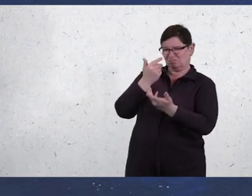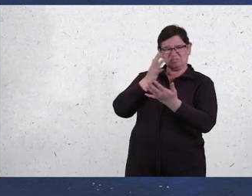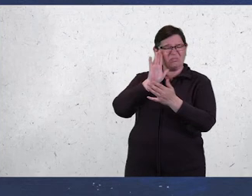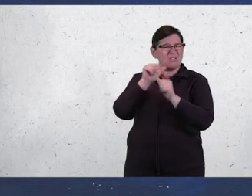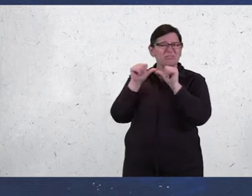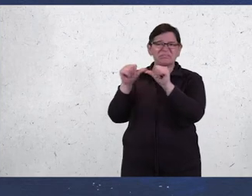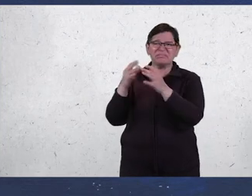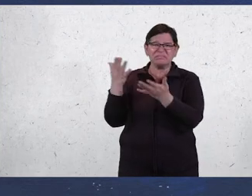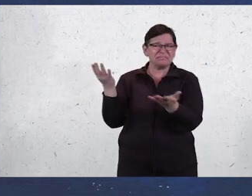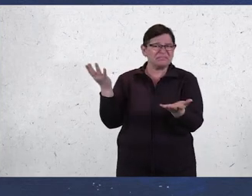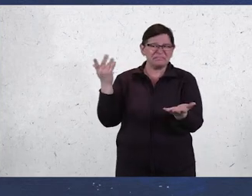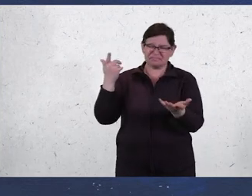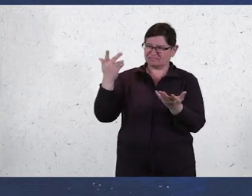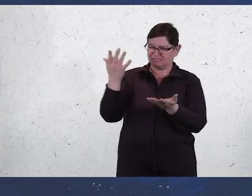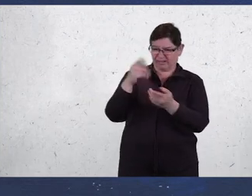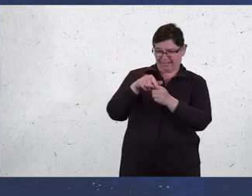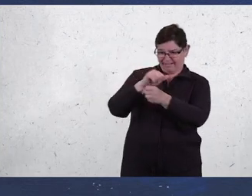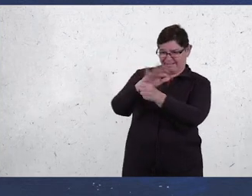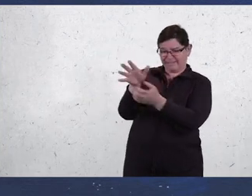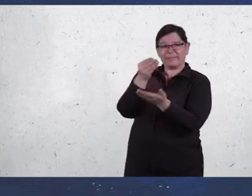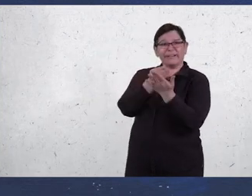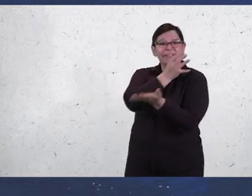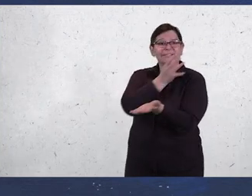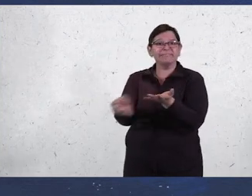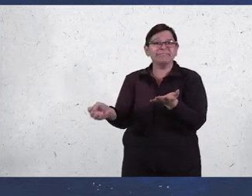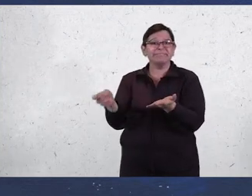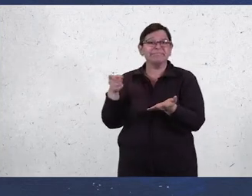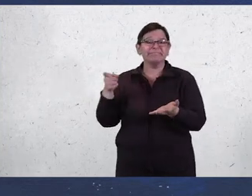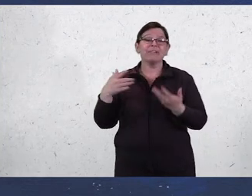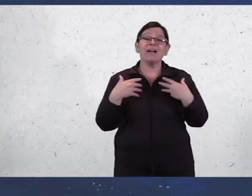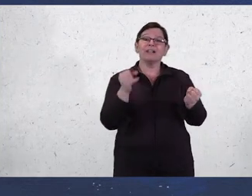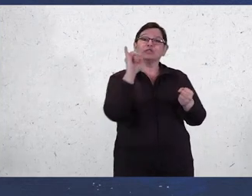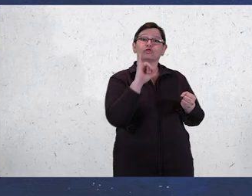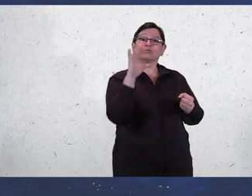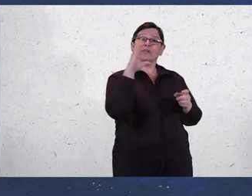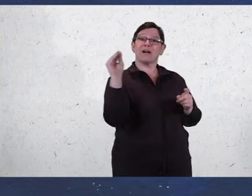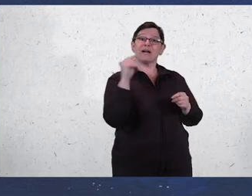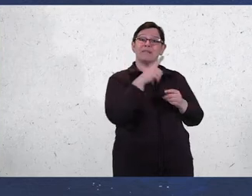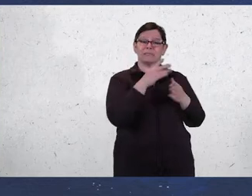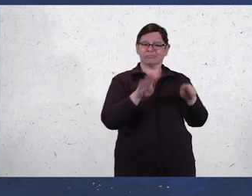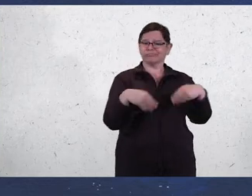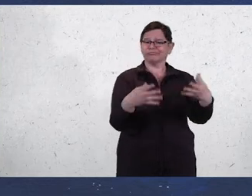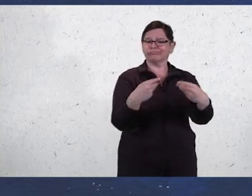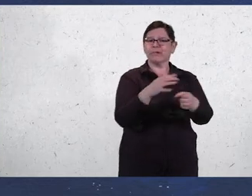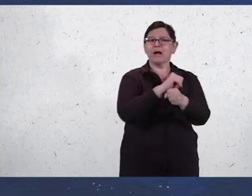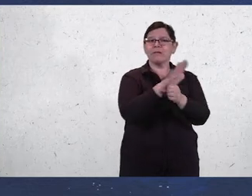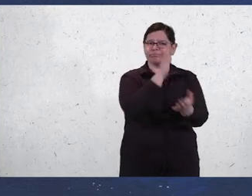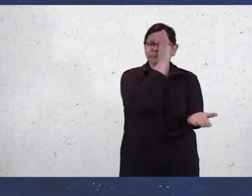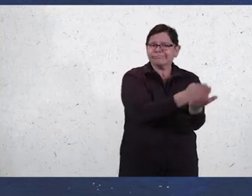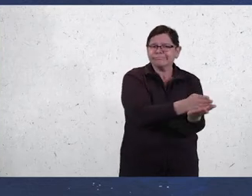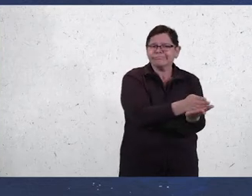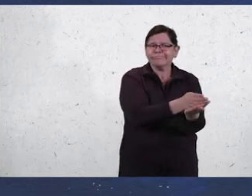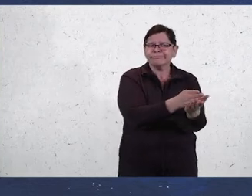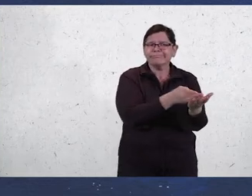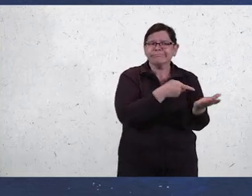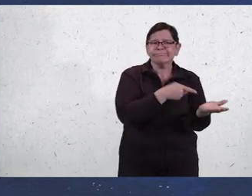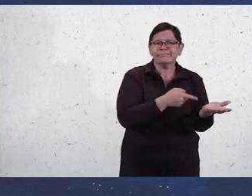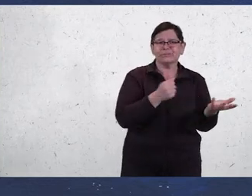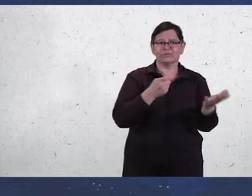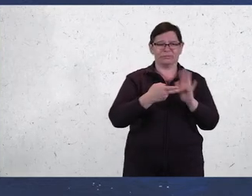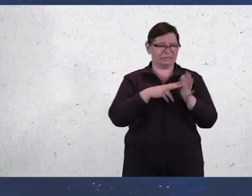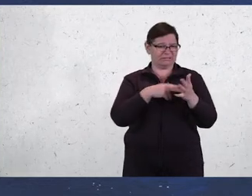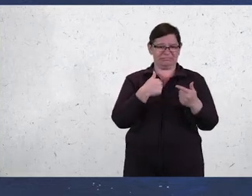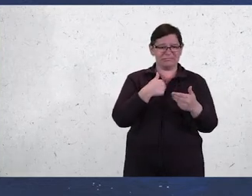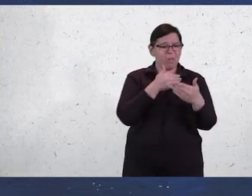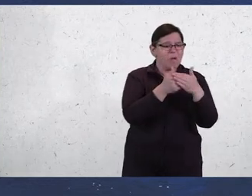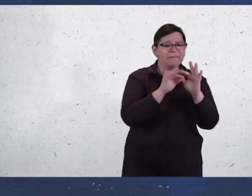And it appears it will stop as COVID funding runs out. I worry that health insurance companies will stop providing COVID